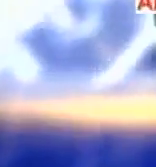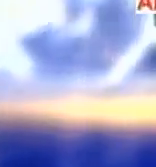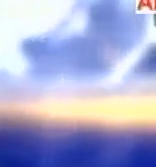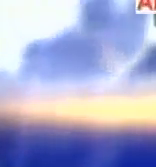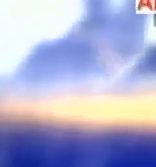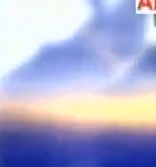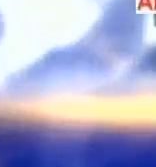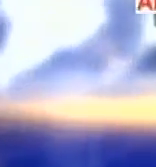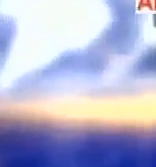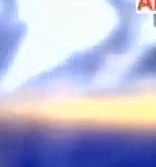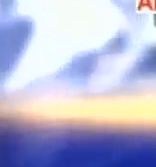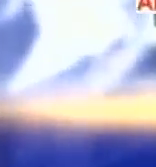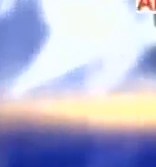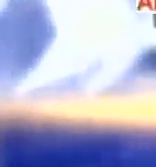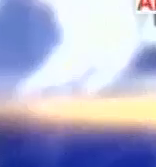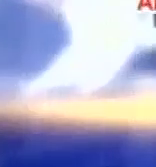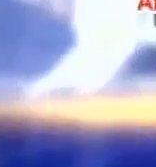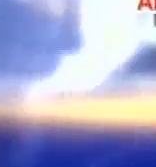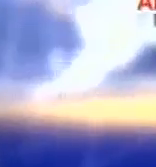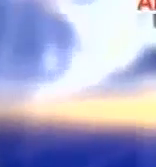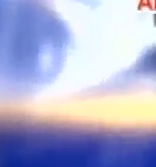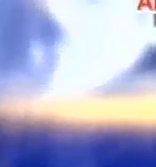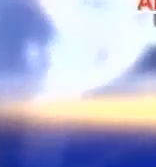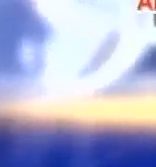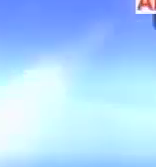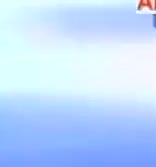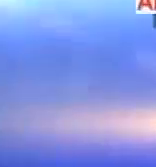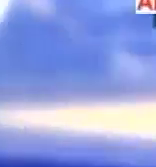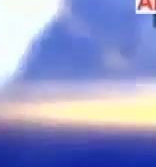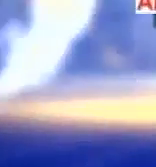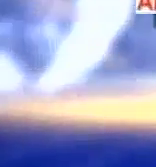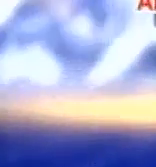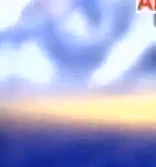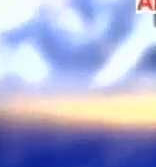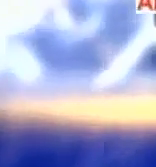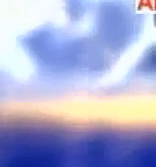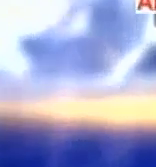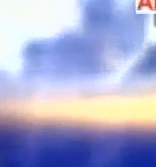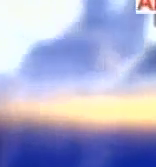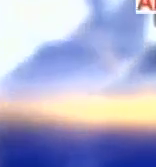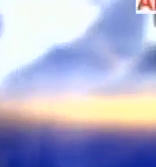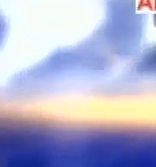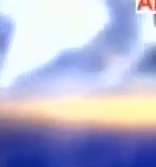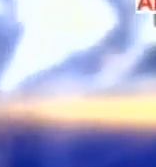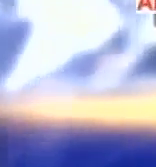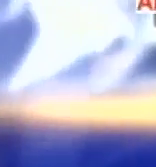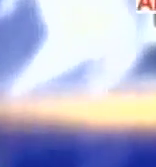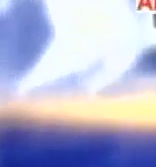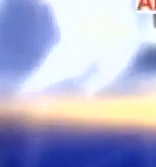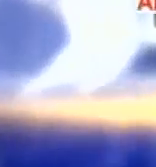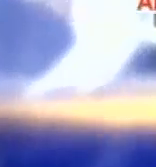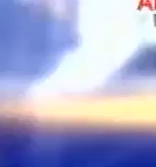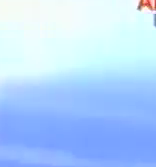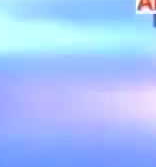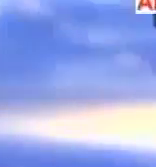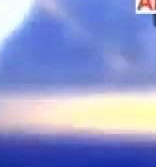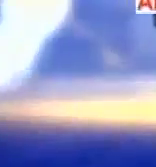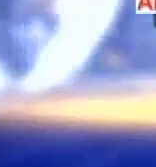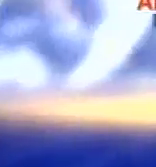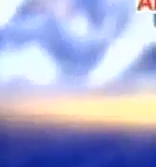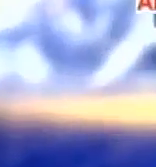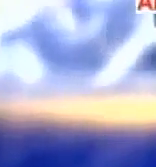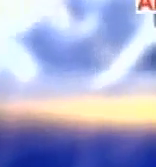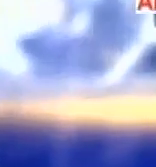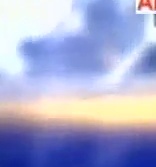daily reporting today that American Eagle, a subsidiary of American Airlines, is reportedly terminating the lease of nine turbo air props flying out of Miami.